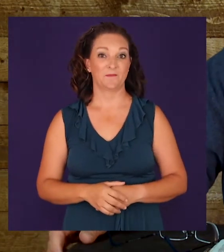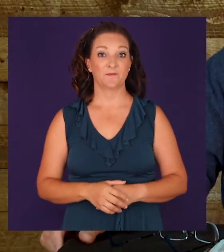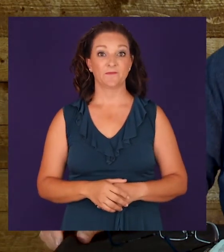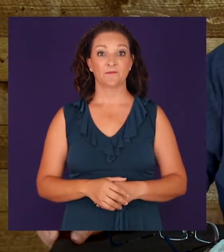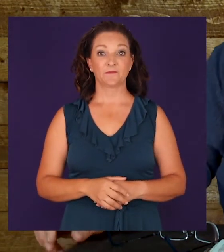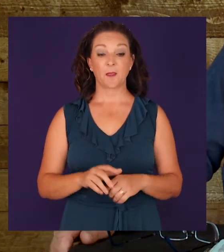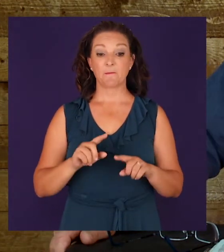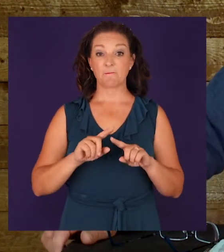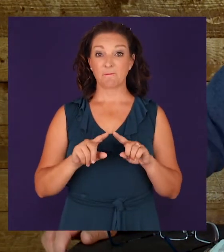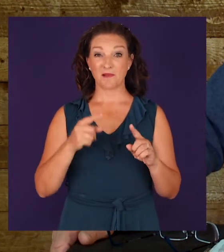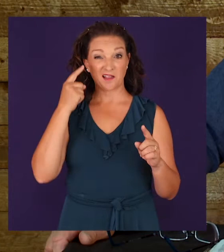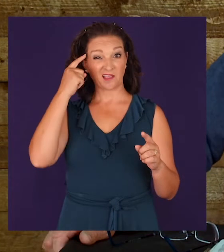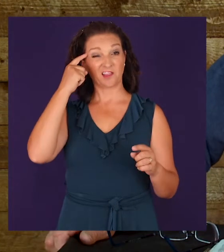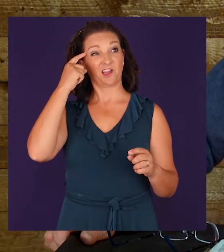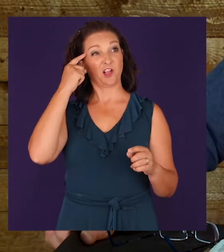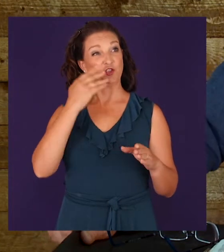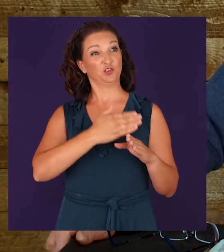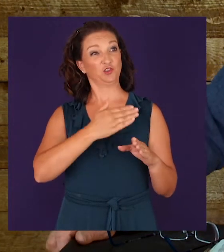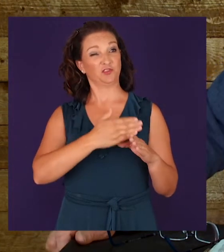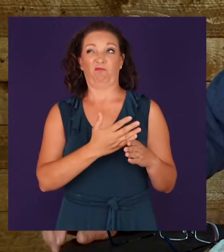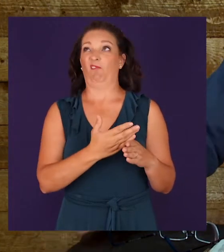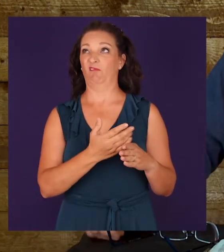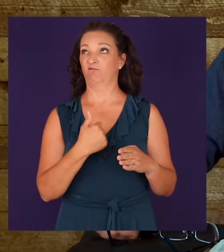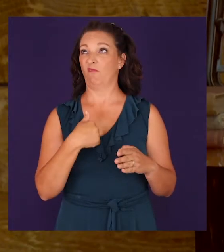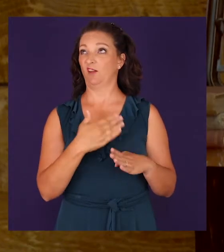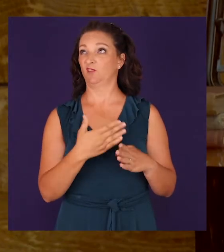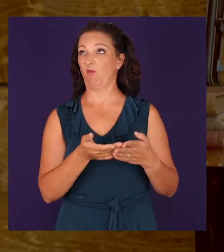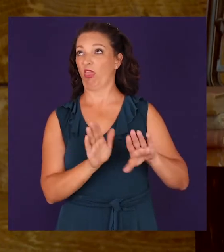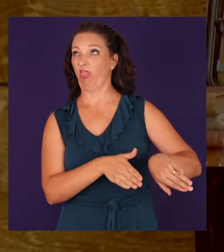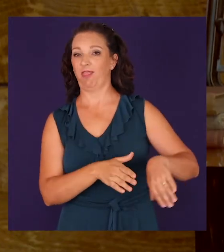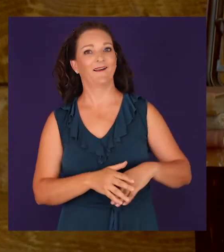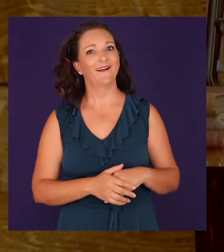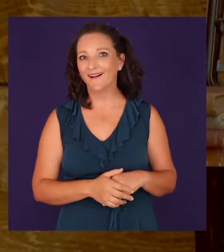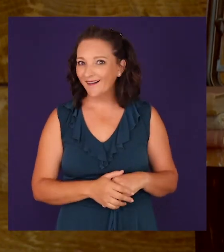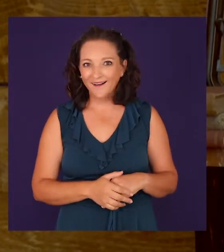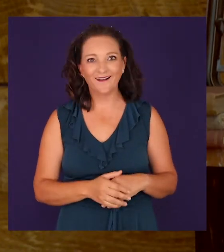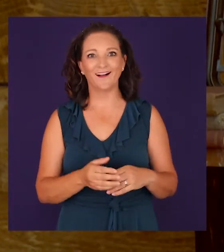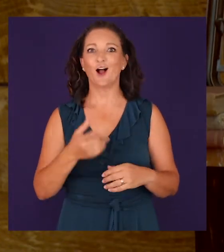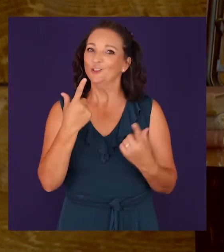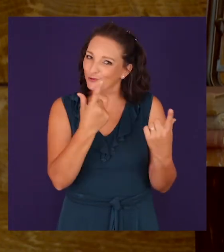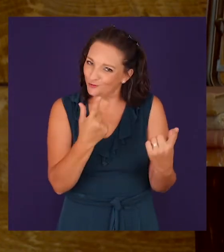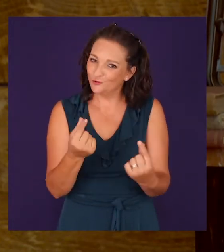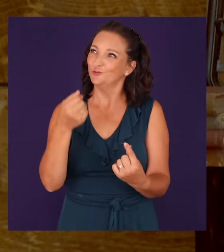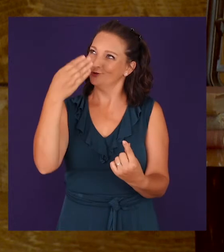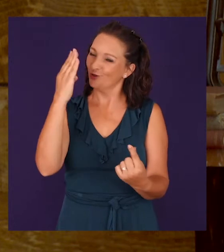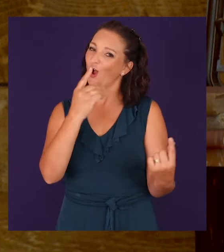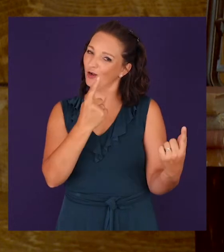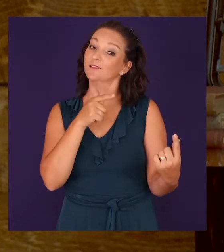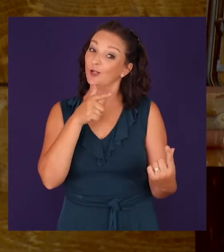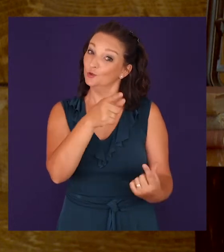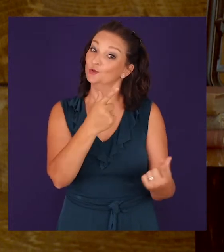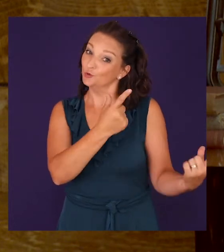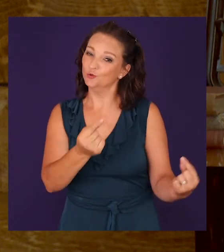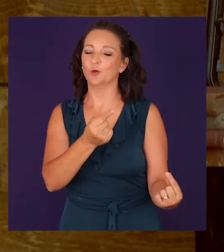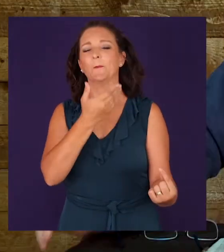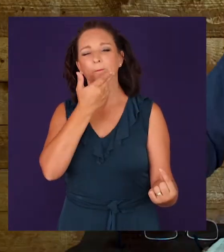So, don't underestimate the work which God has given to you. Do the thing which God's called you to do to the best of